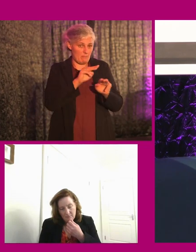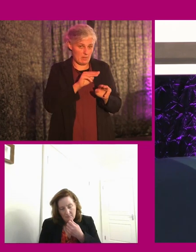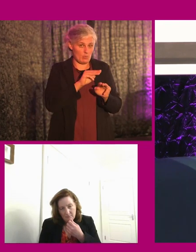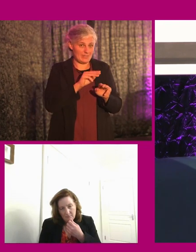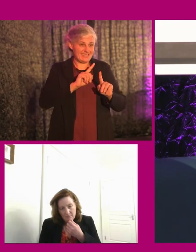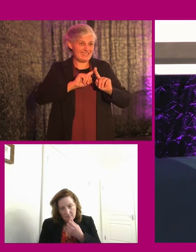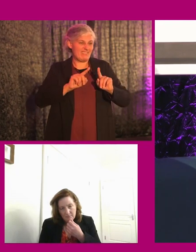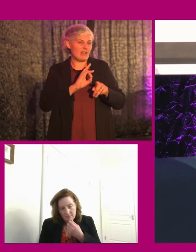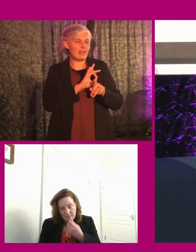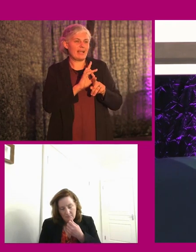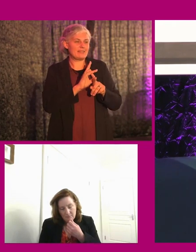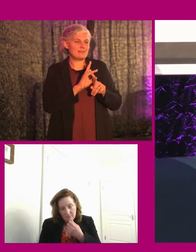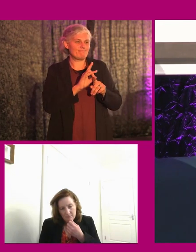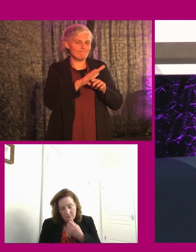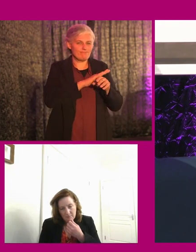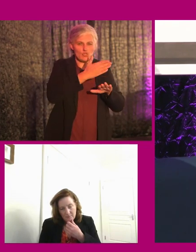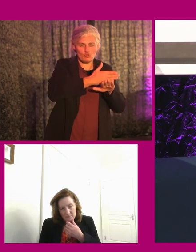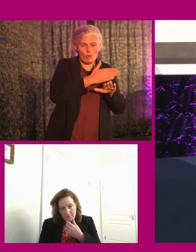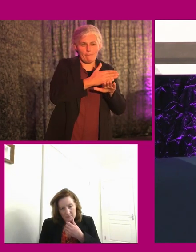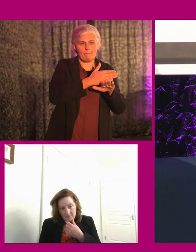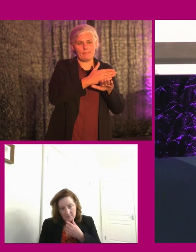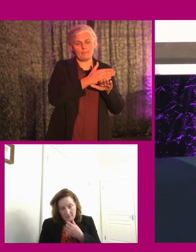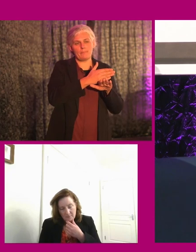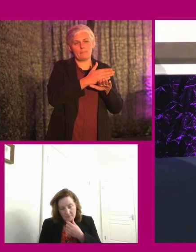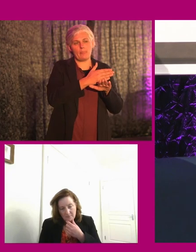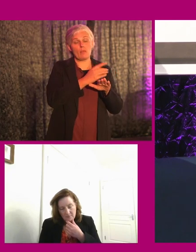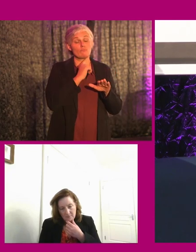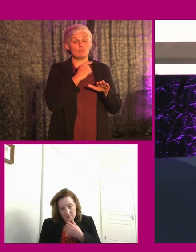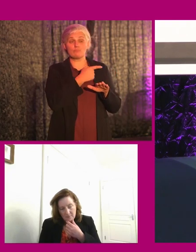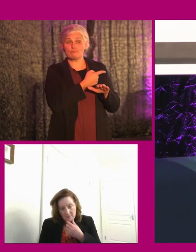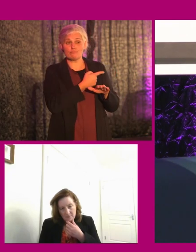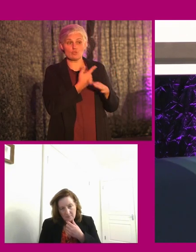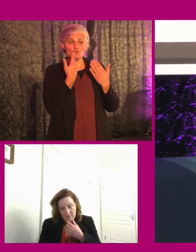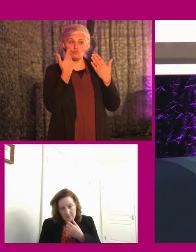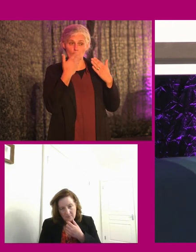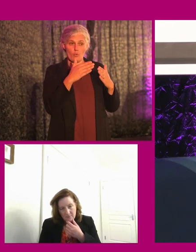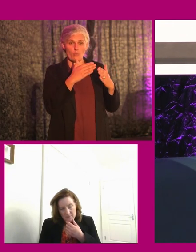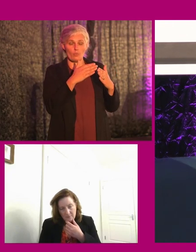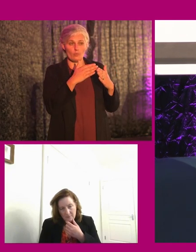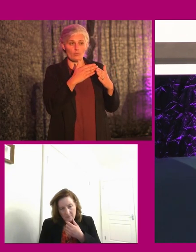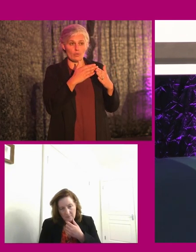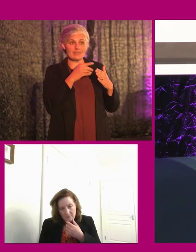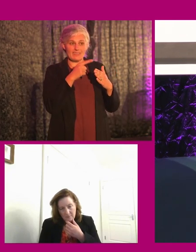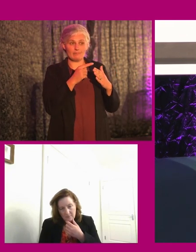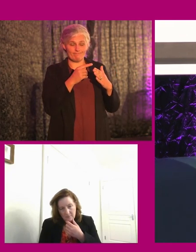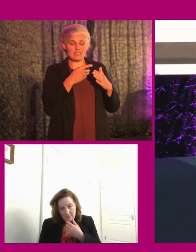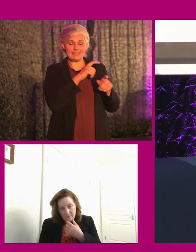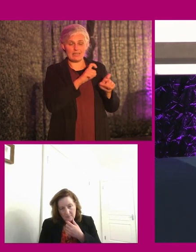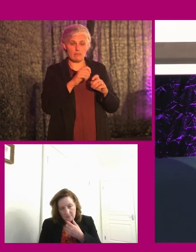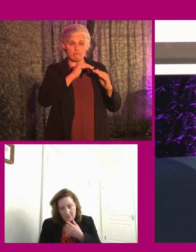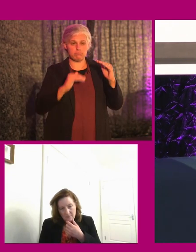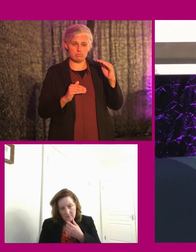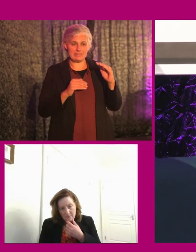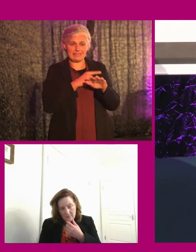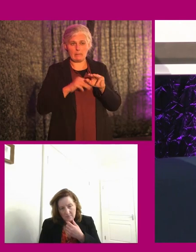different types of jobs. But that itself is, you know, an indication of the sort of disadvantage that disabled people